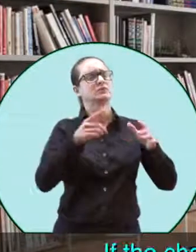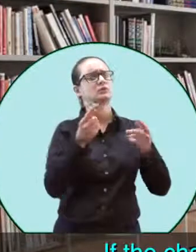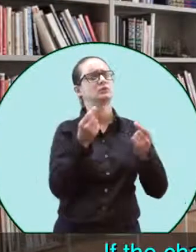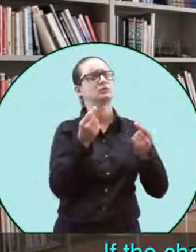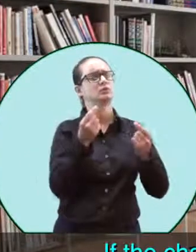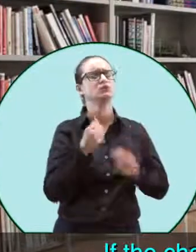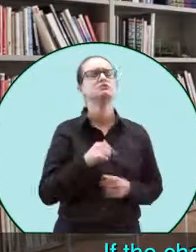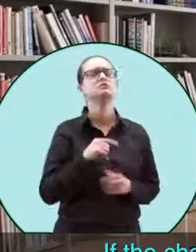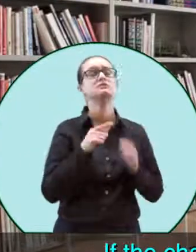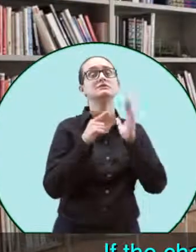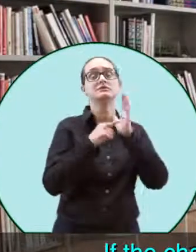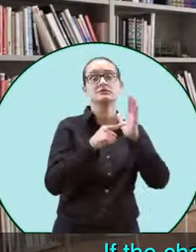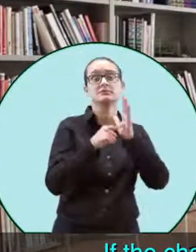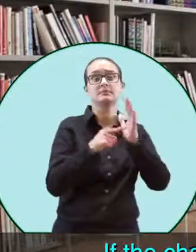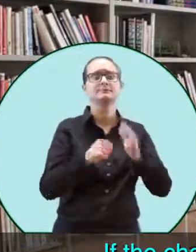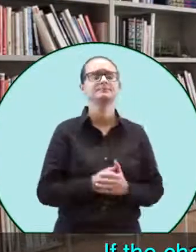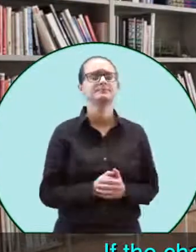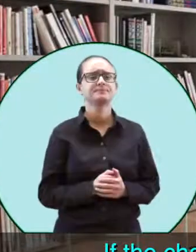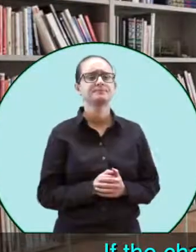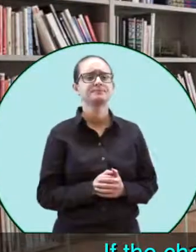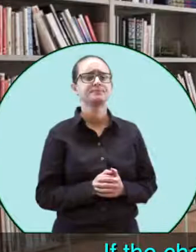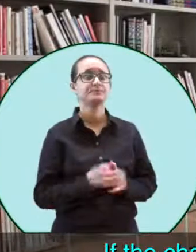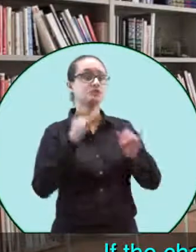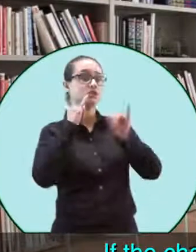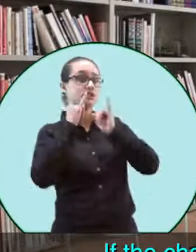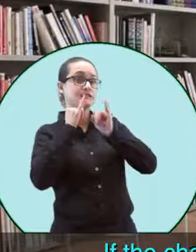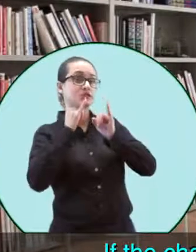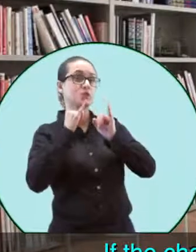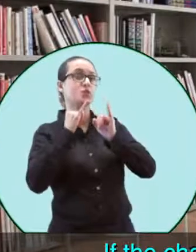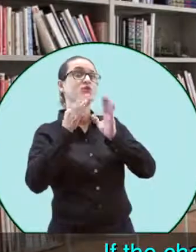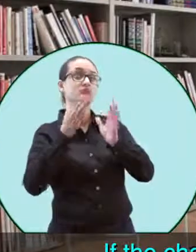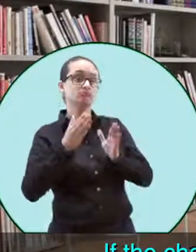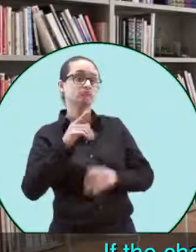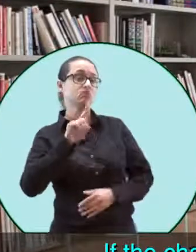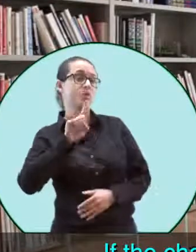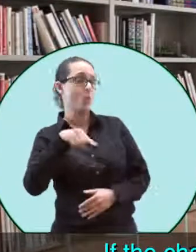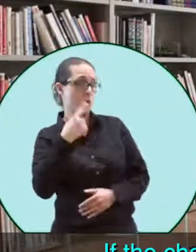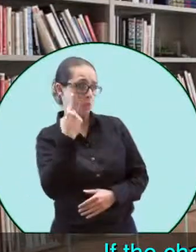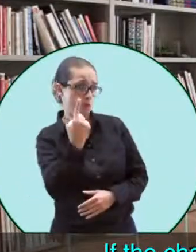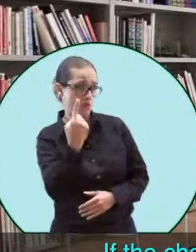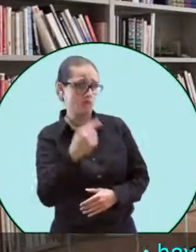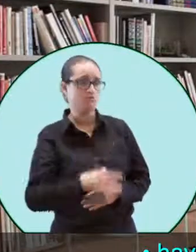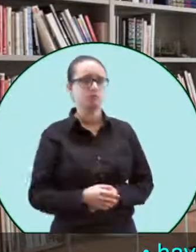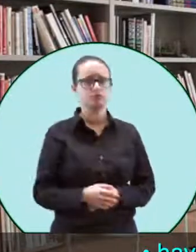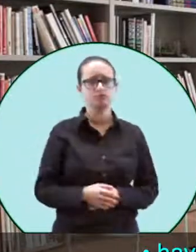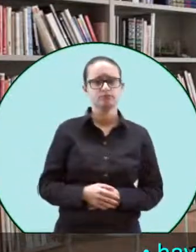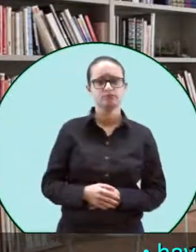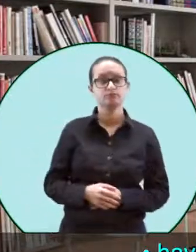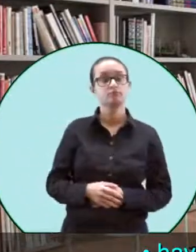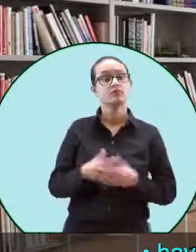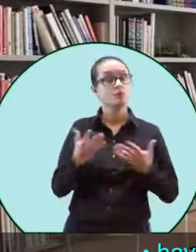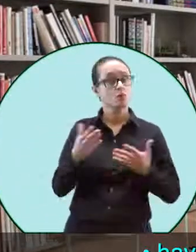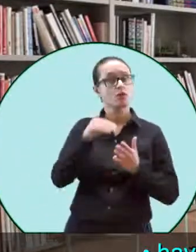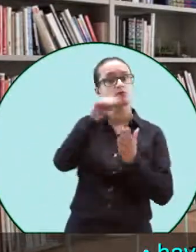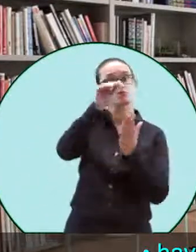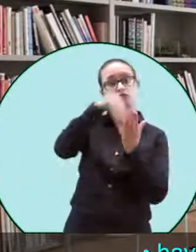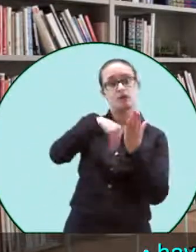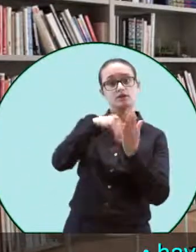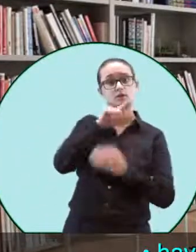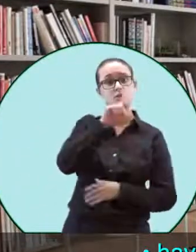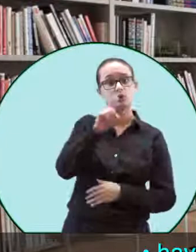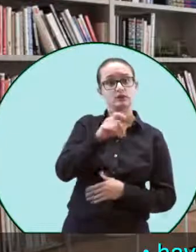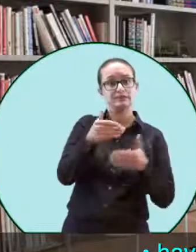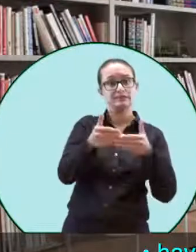If the challenge for the individual is anxiety or an increased stress level, you could maybe only have one